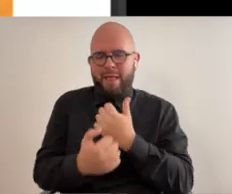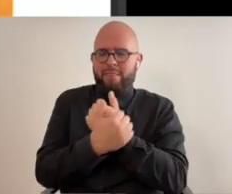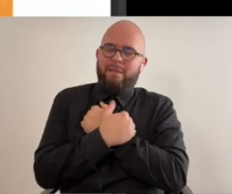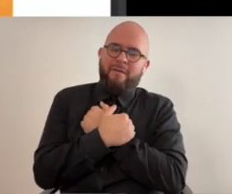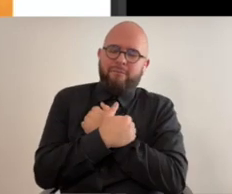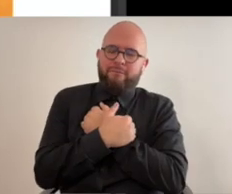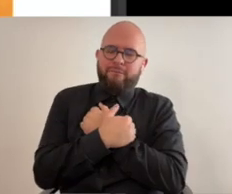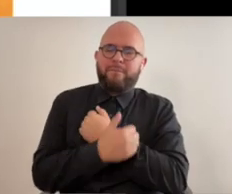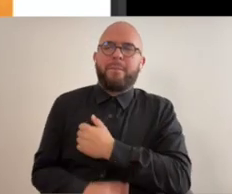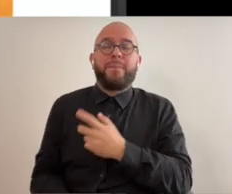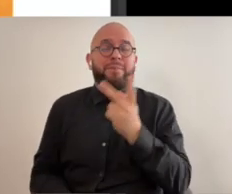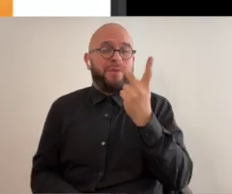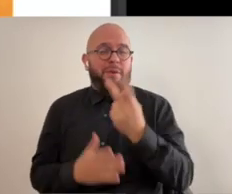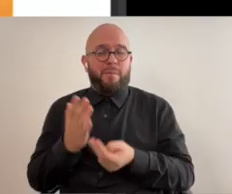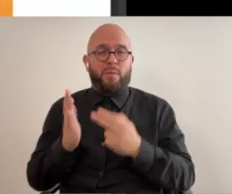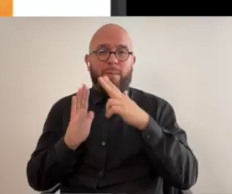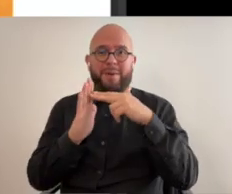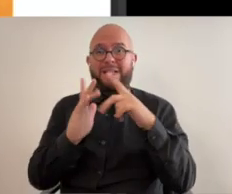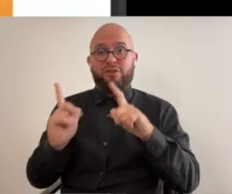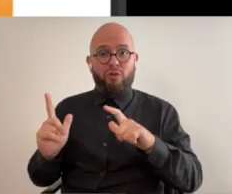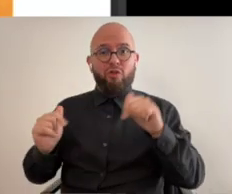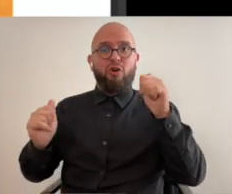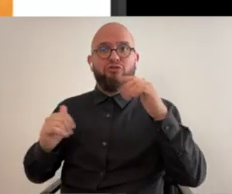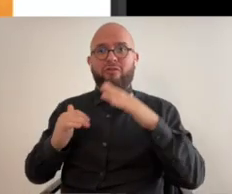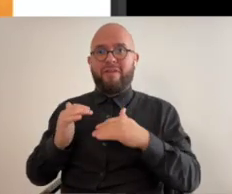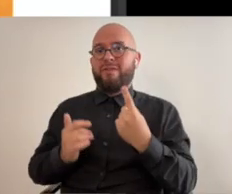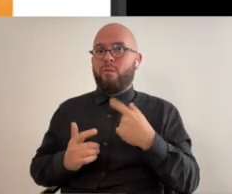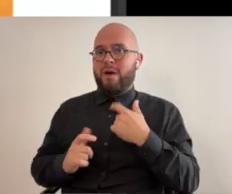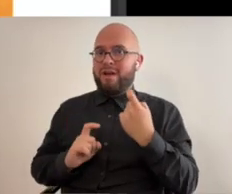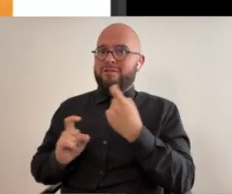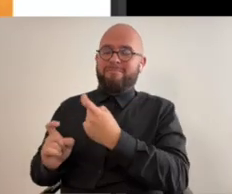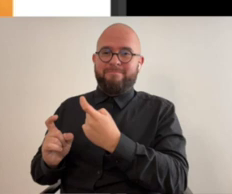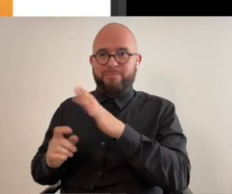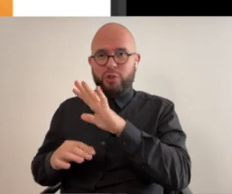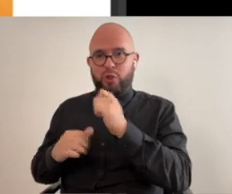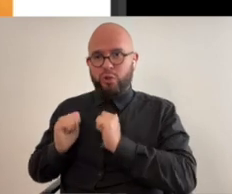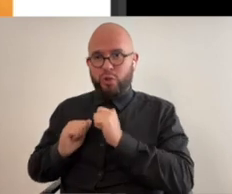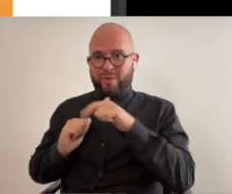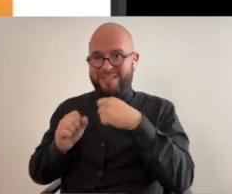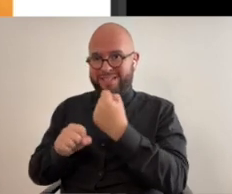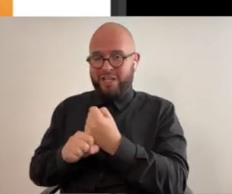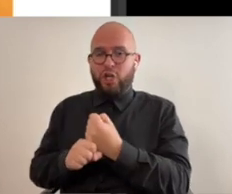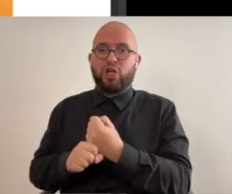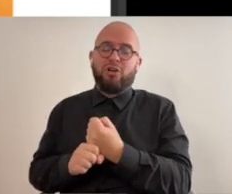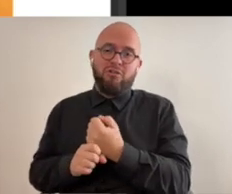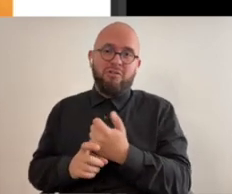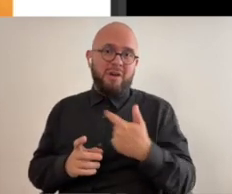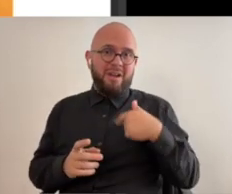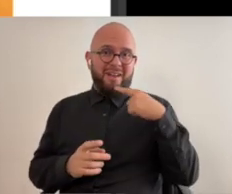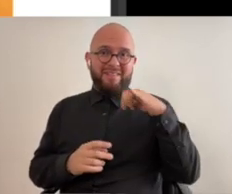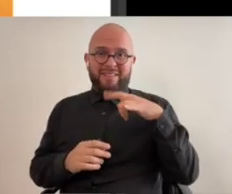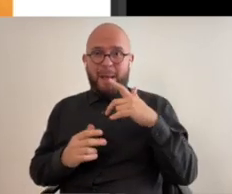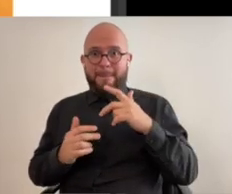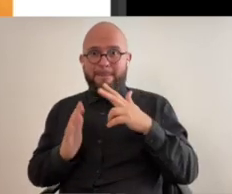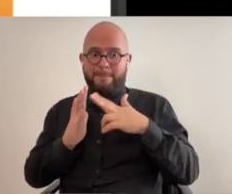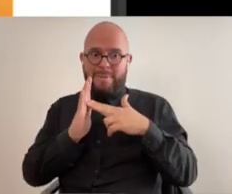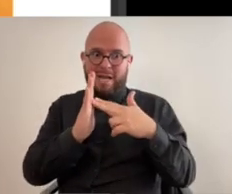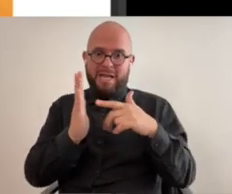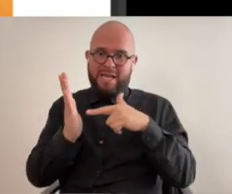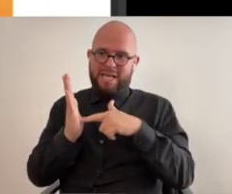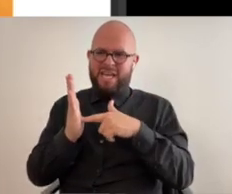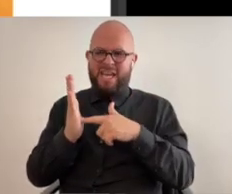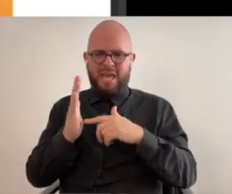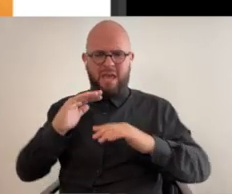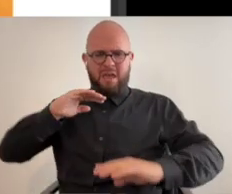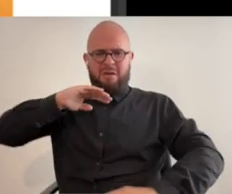is called my power my love and these paintings are um much larger than the one that i submitted to your show this year